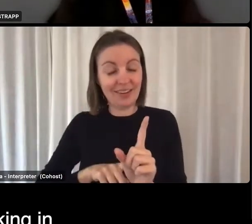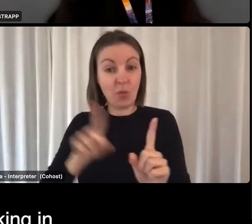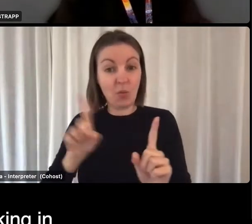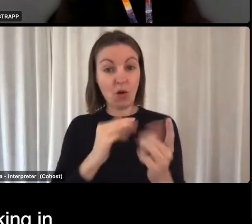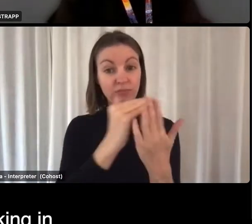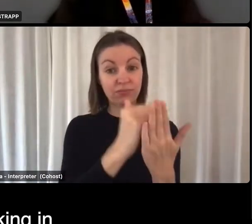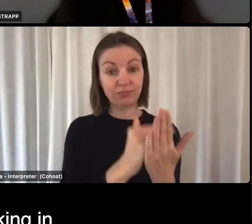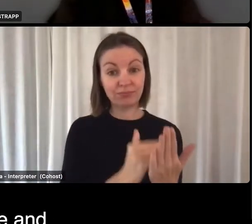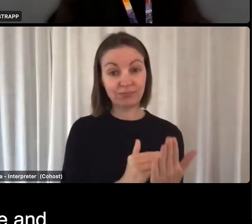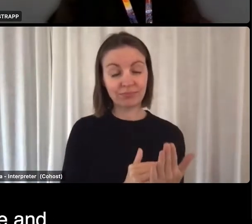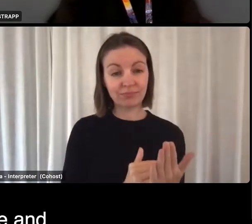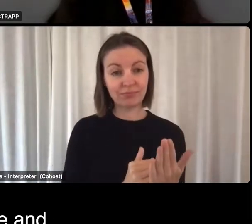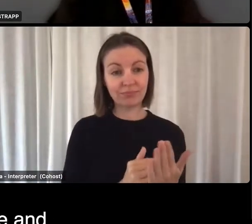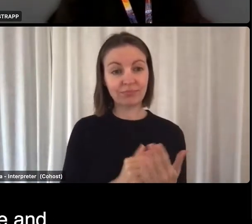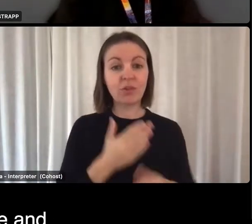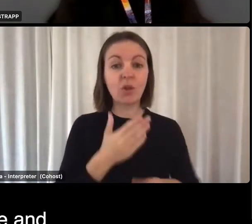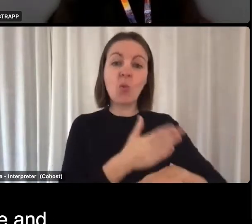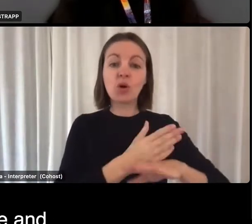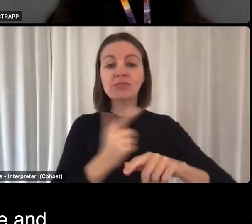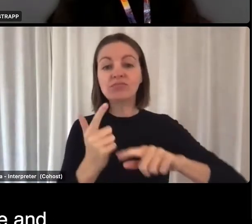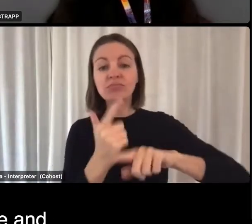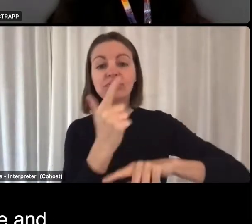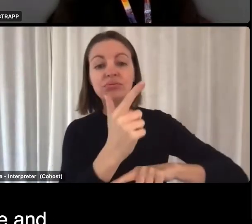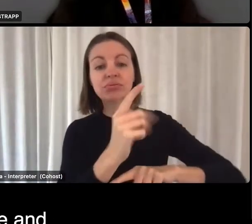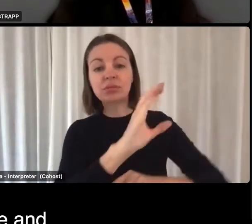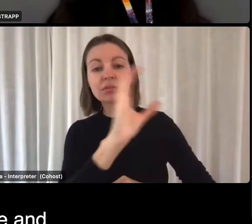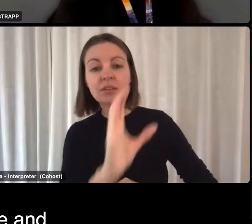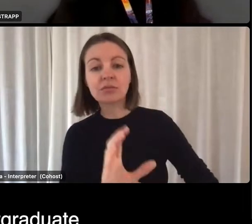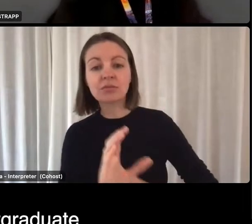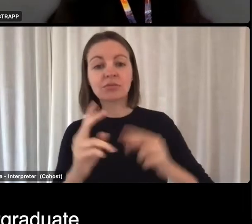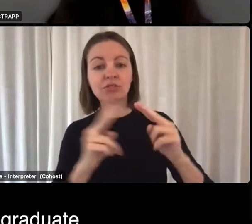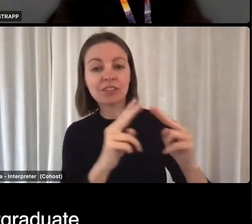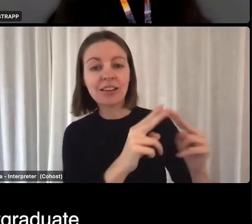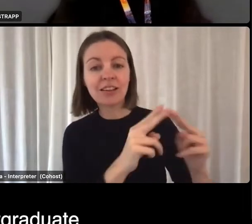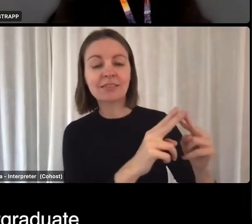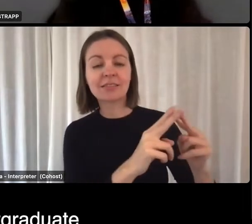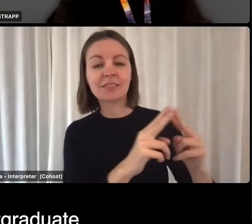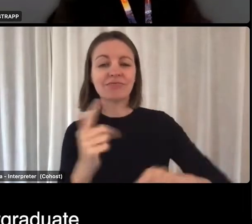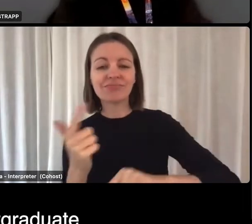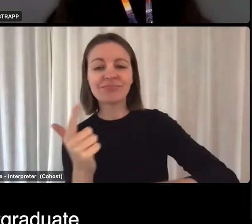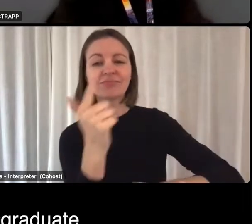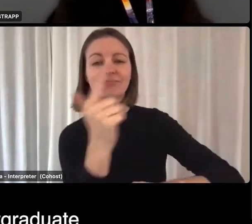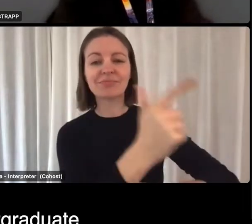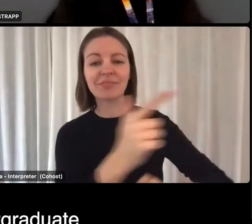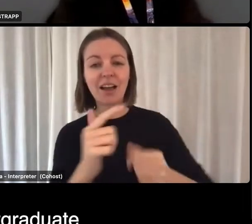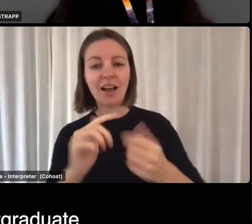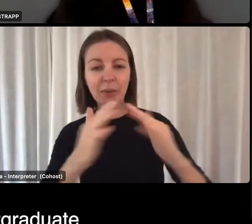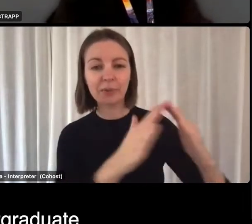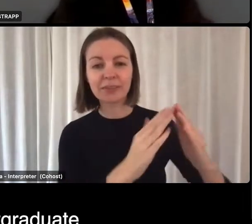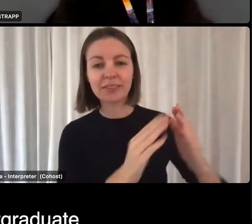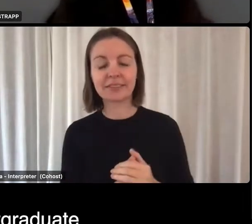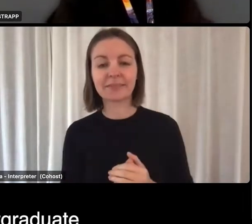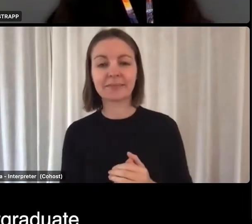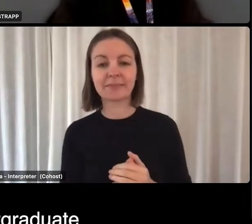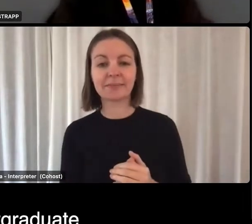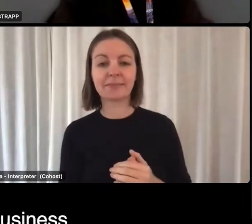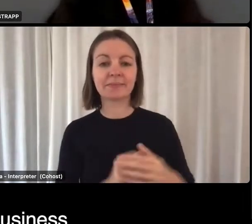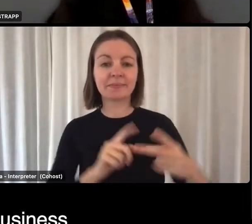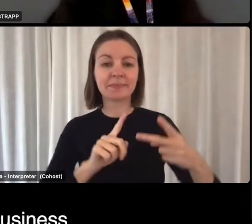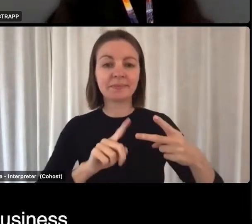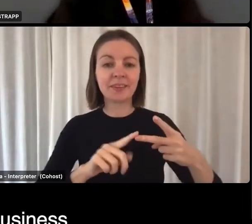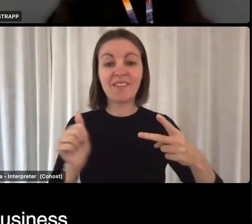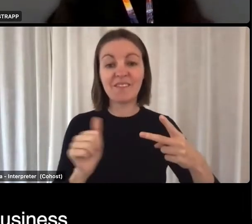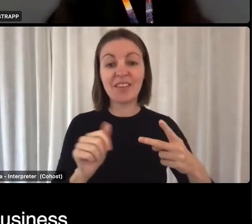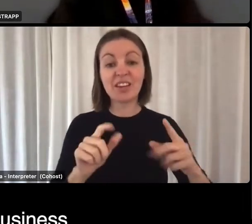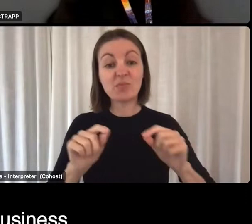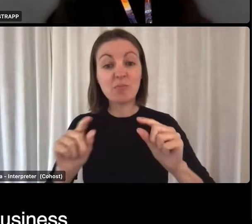working in rural towns and communities and in remote and very remote communities, completing postgraduate